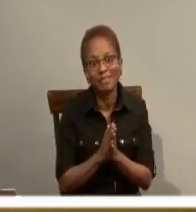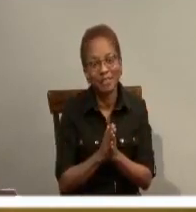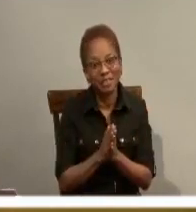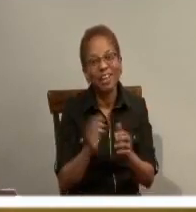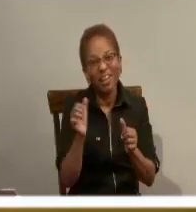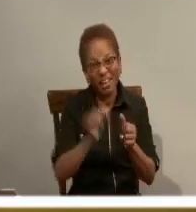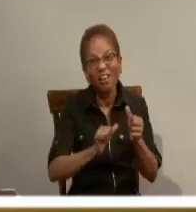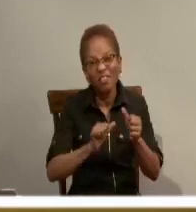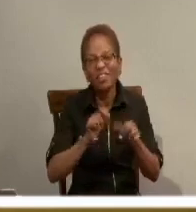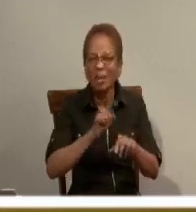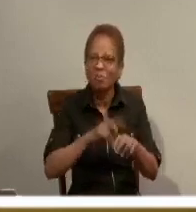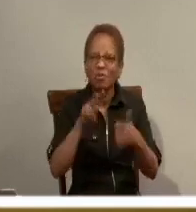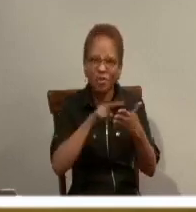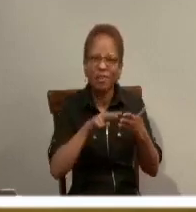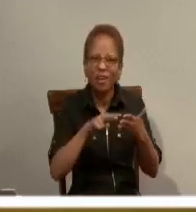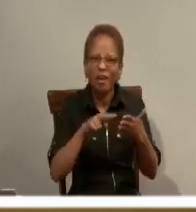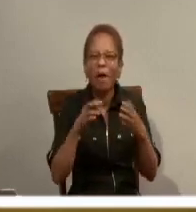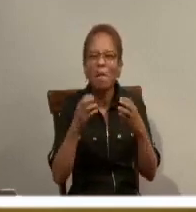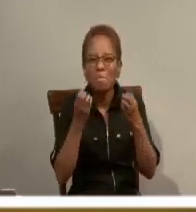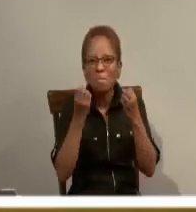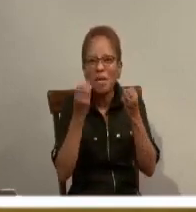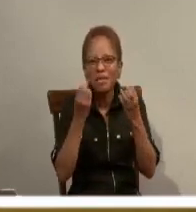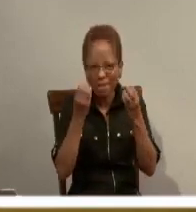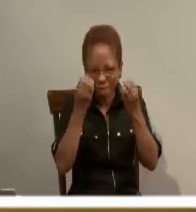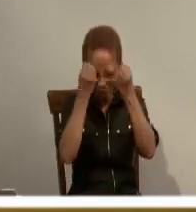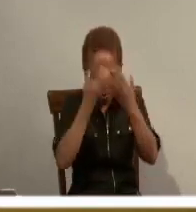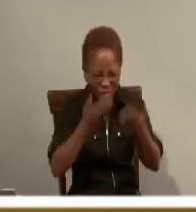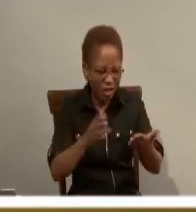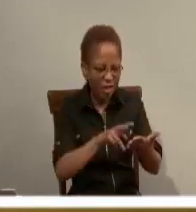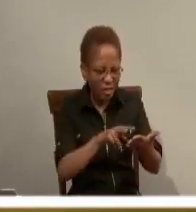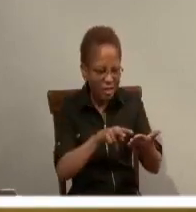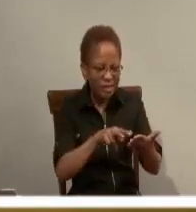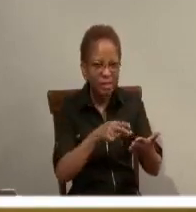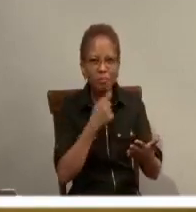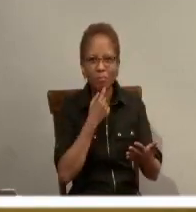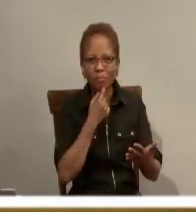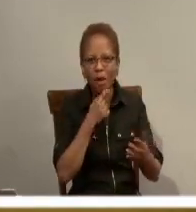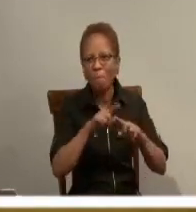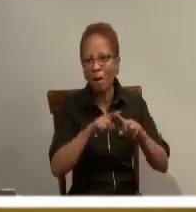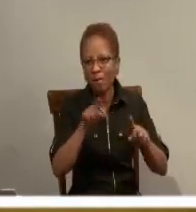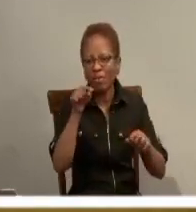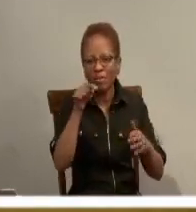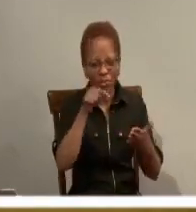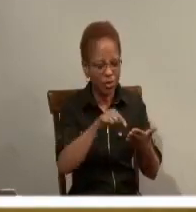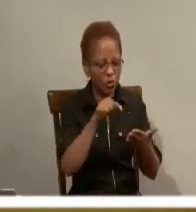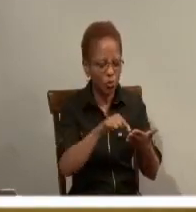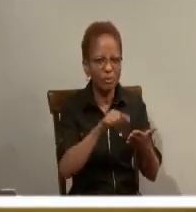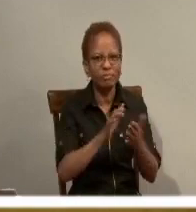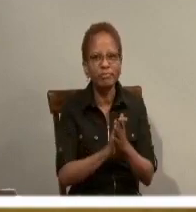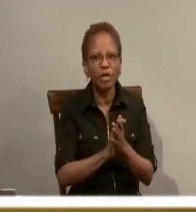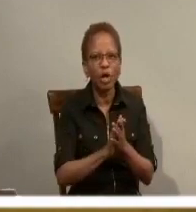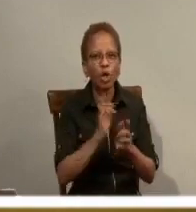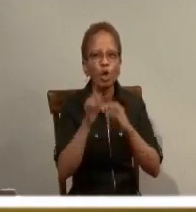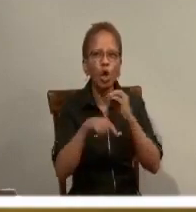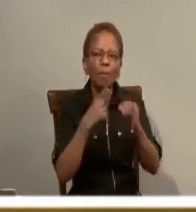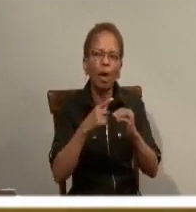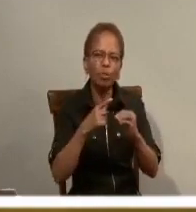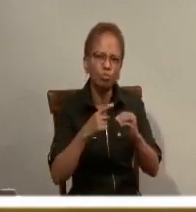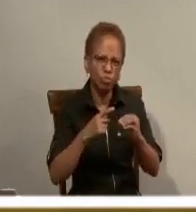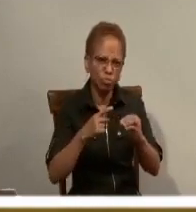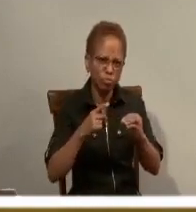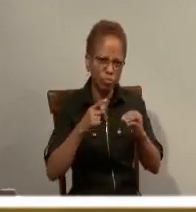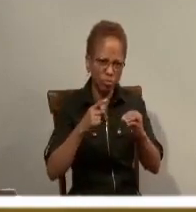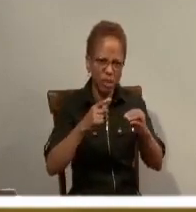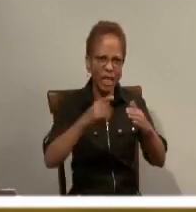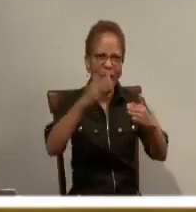text does, you know that. But this one is speaking to us about end times and speaking